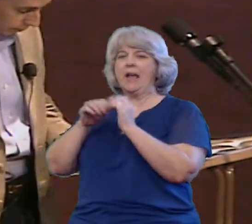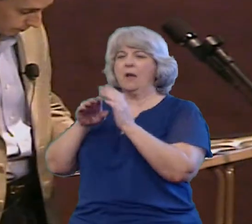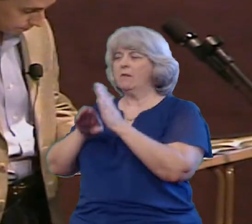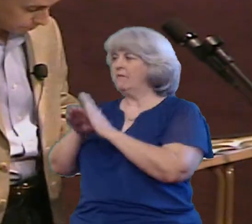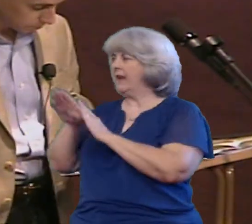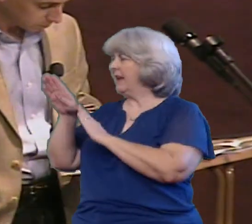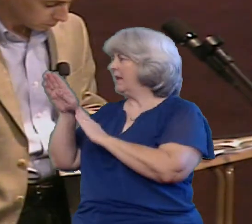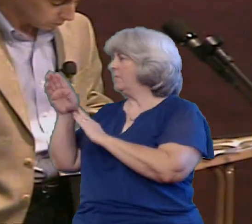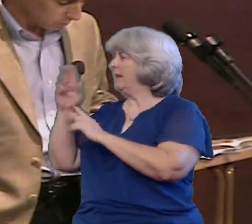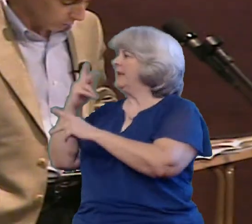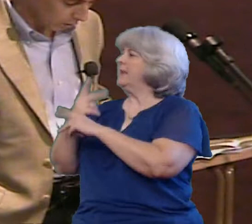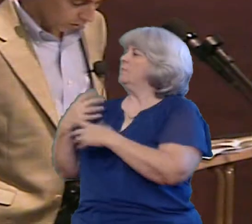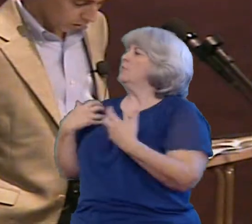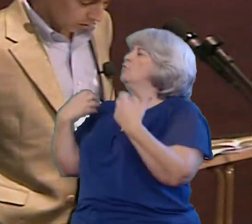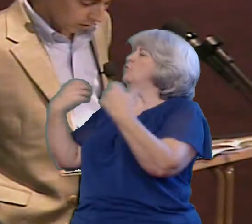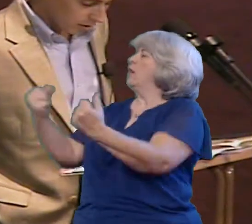says